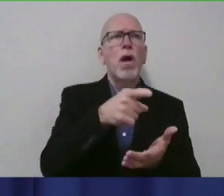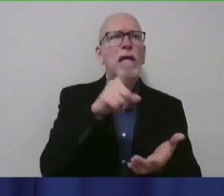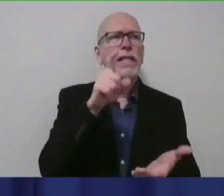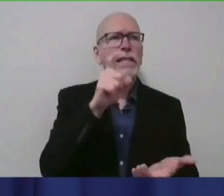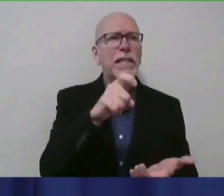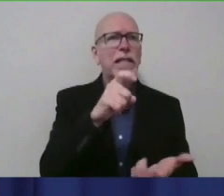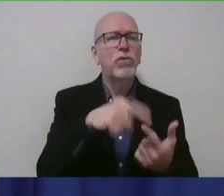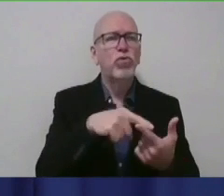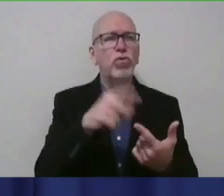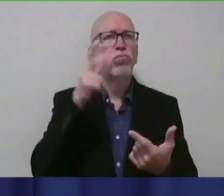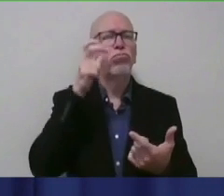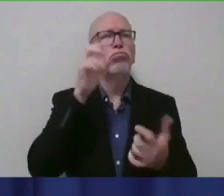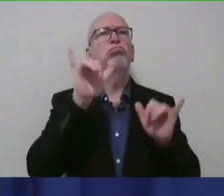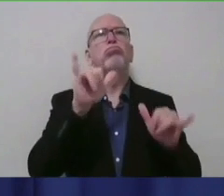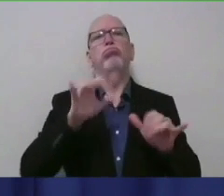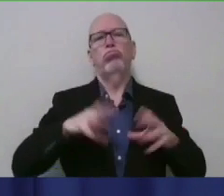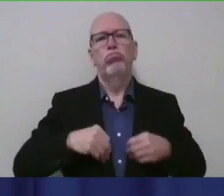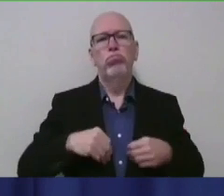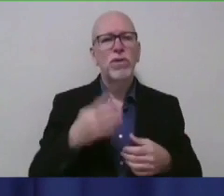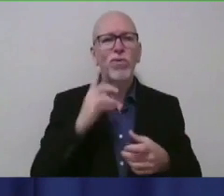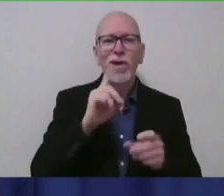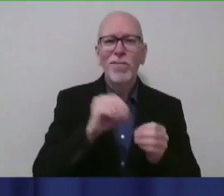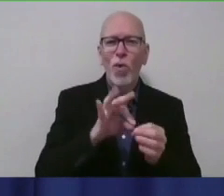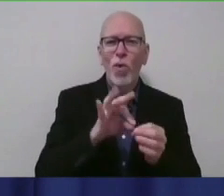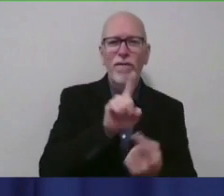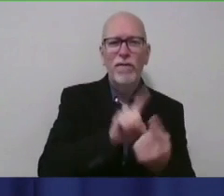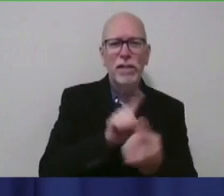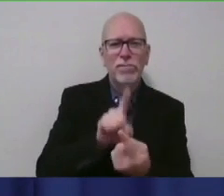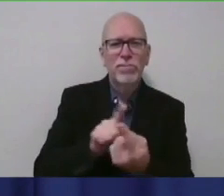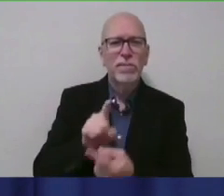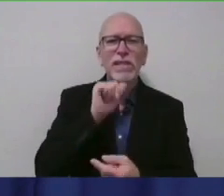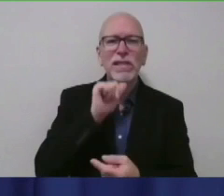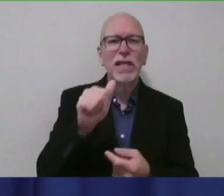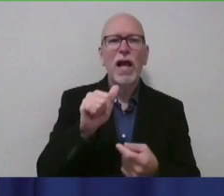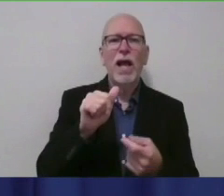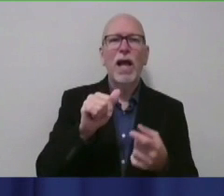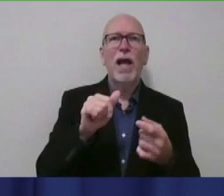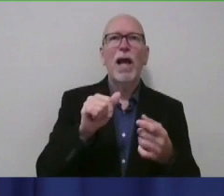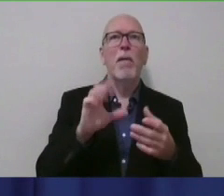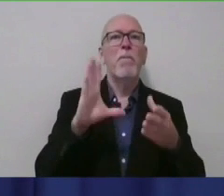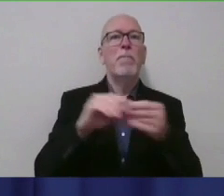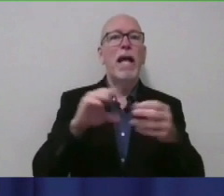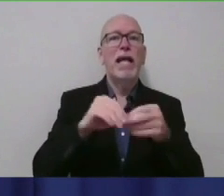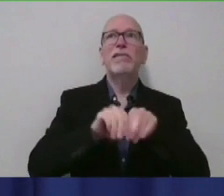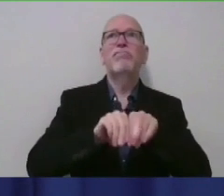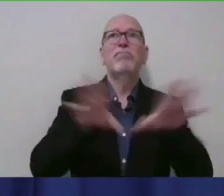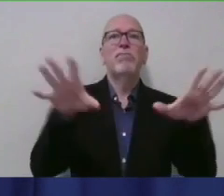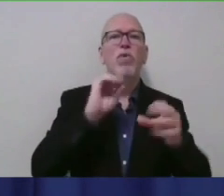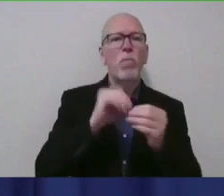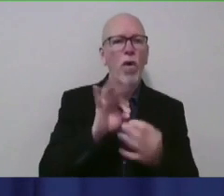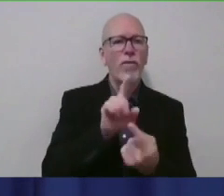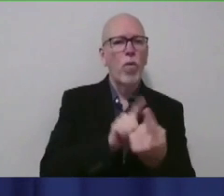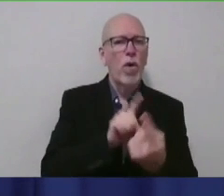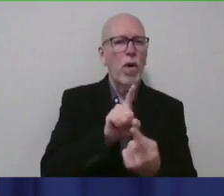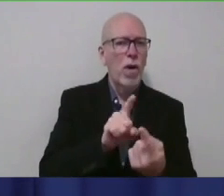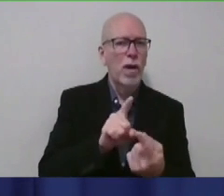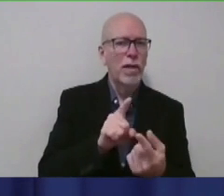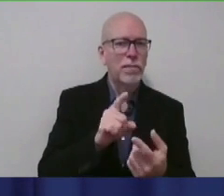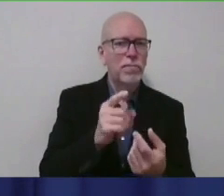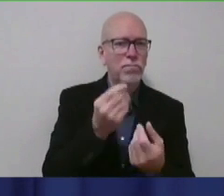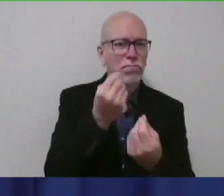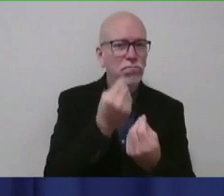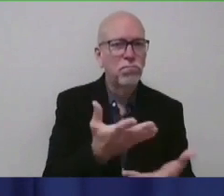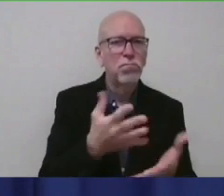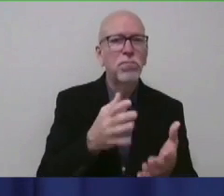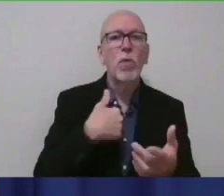really is more that individual conversation now. So it's not so much the mass messaging that's making a difference, but one-on-one conversations. We get really